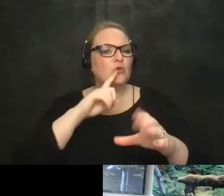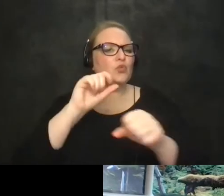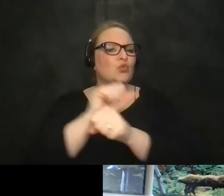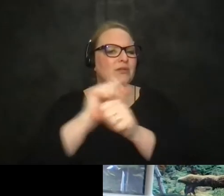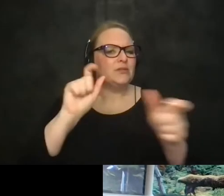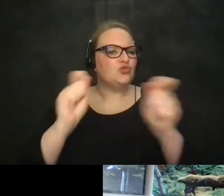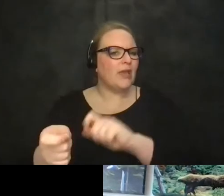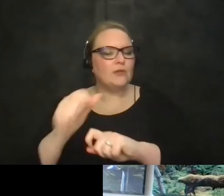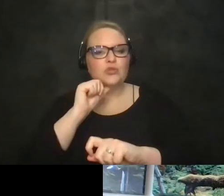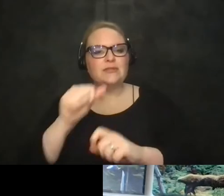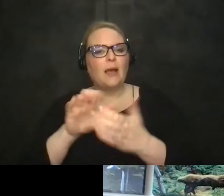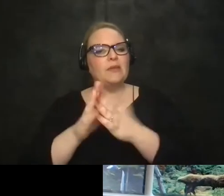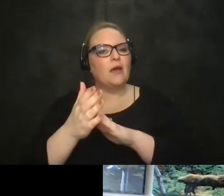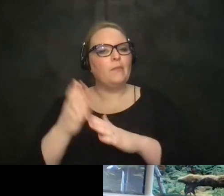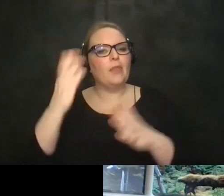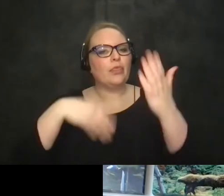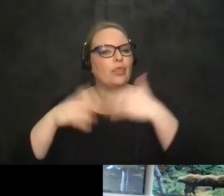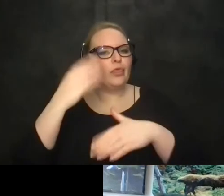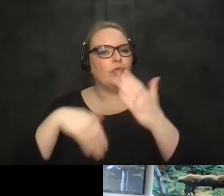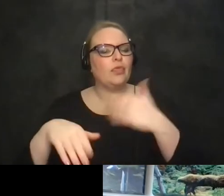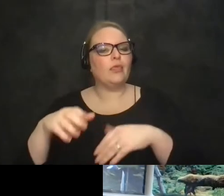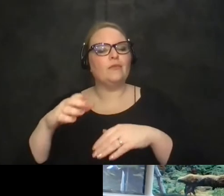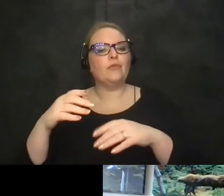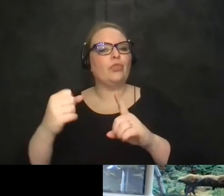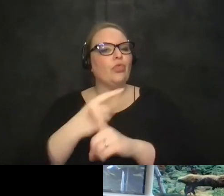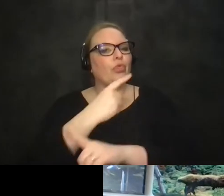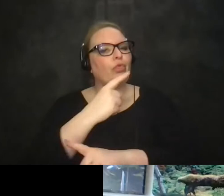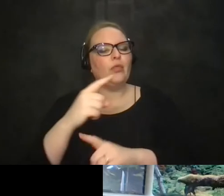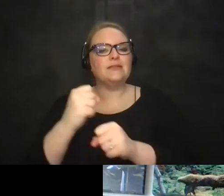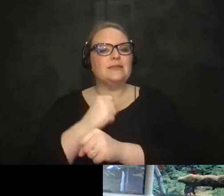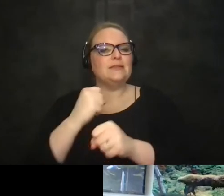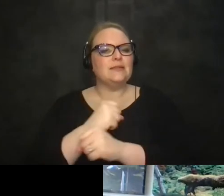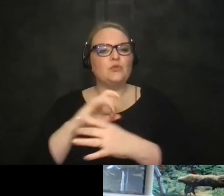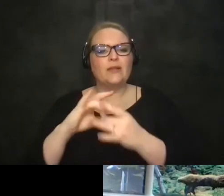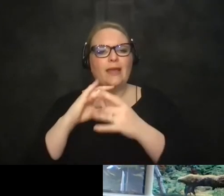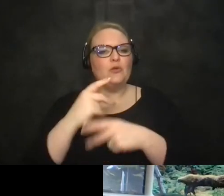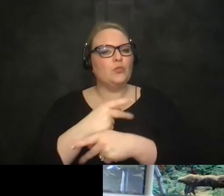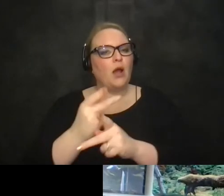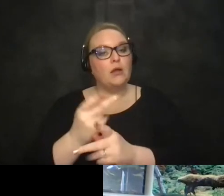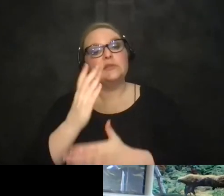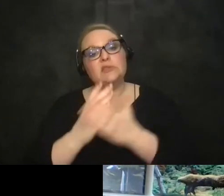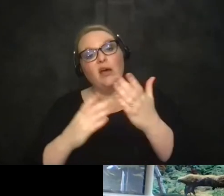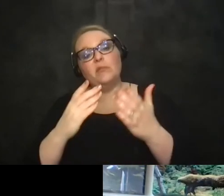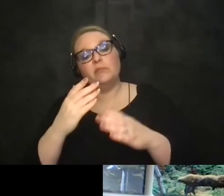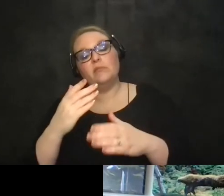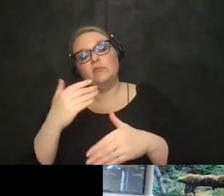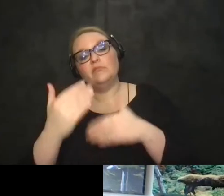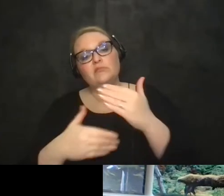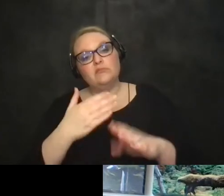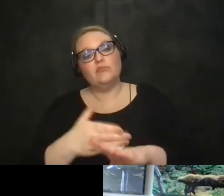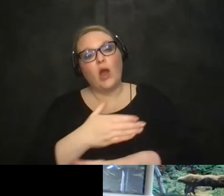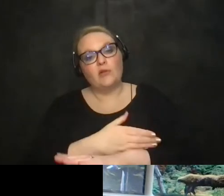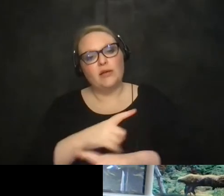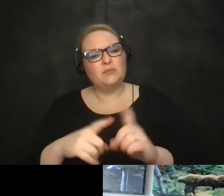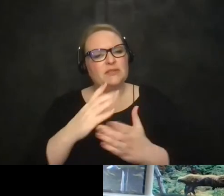buried in you know misleading statistics about progress which may be progress for some but but not for others uh